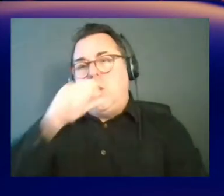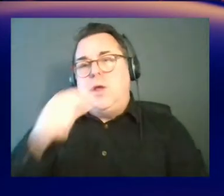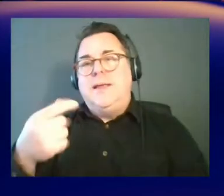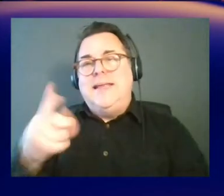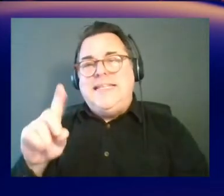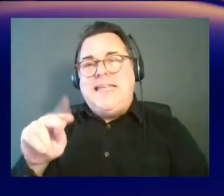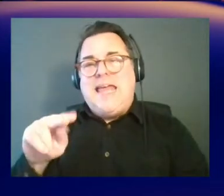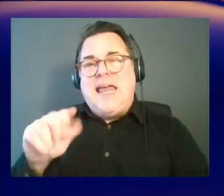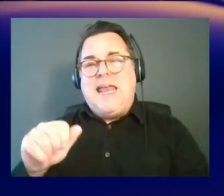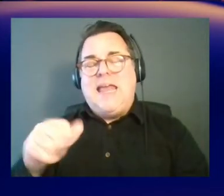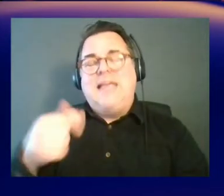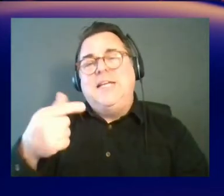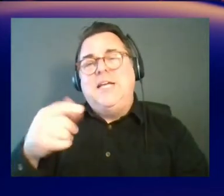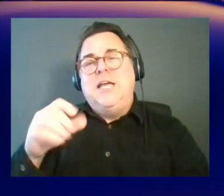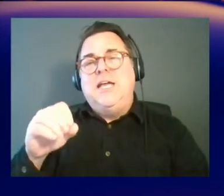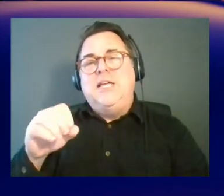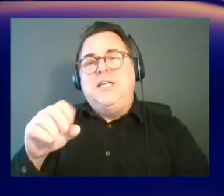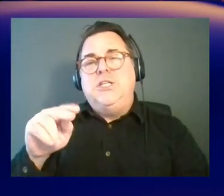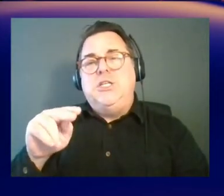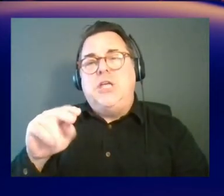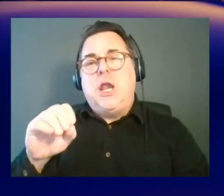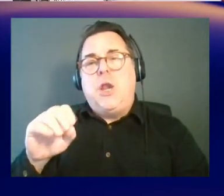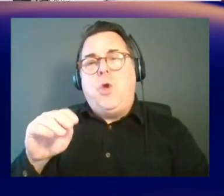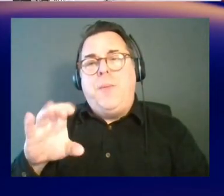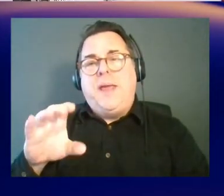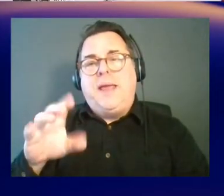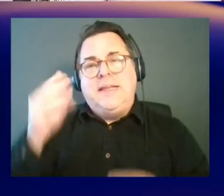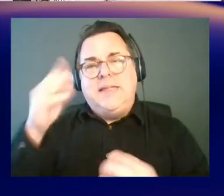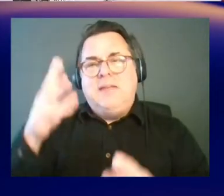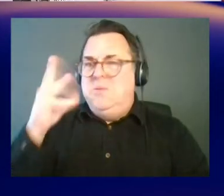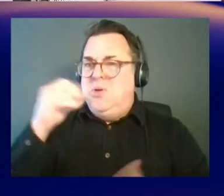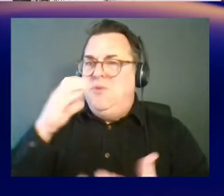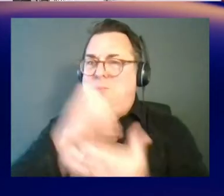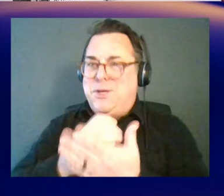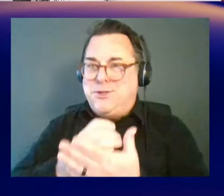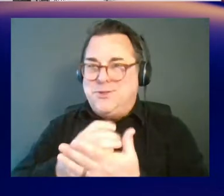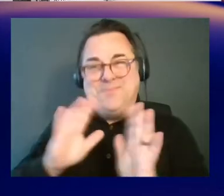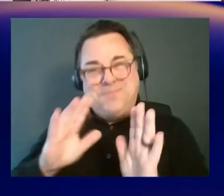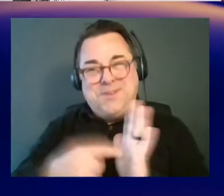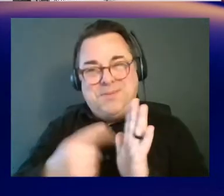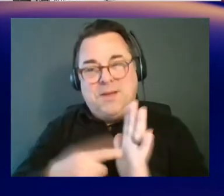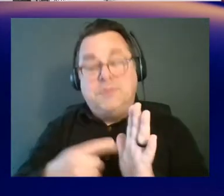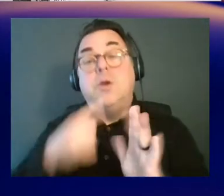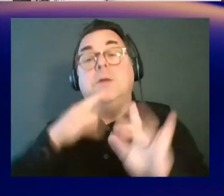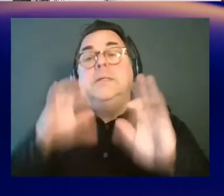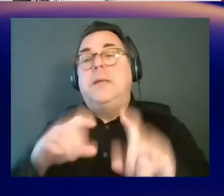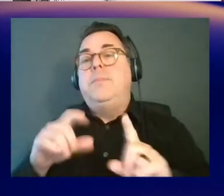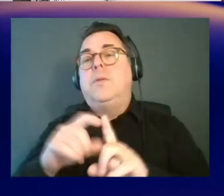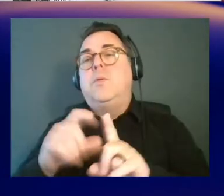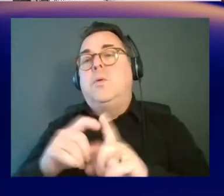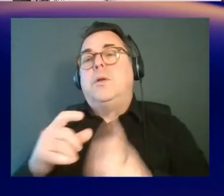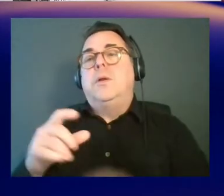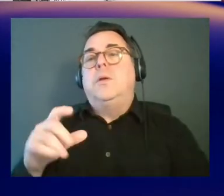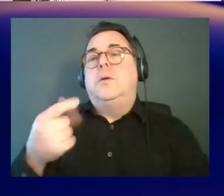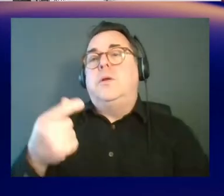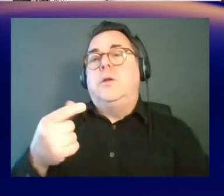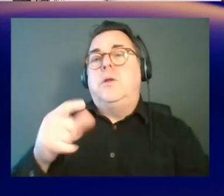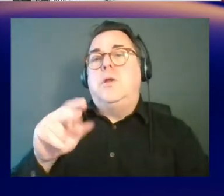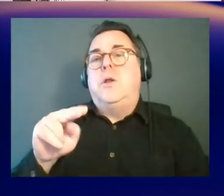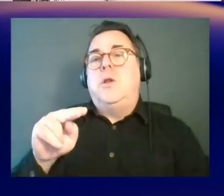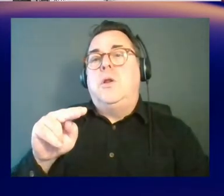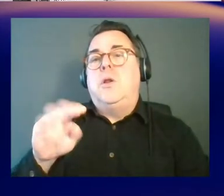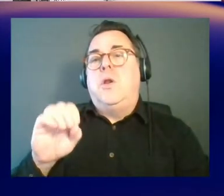pictures if you try. But what I'm going to recommend you do is, why don't we type in NOMAD, G-N-O. Sorry?